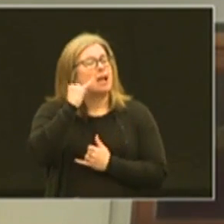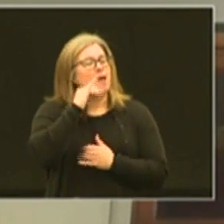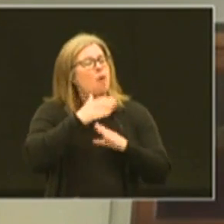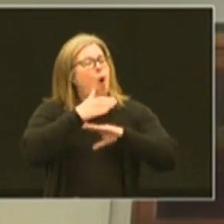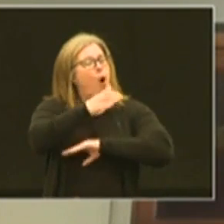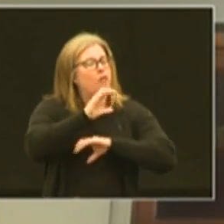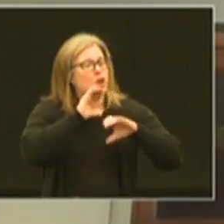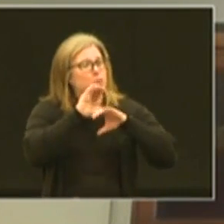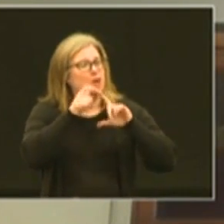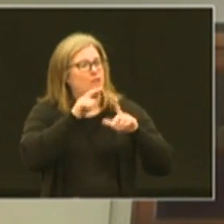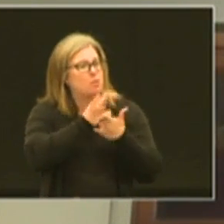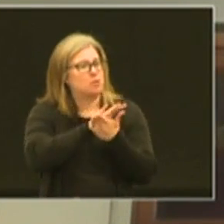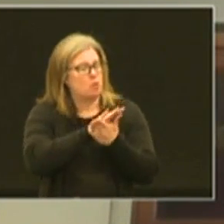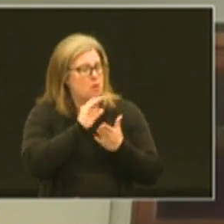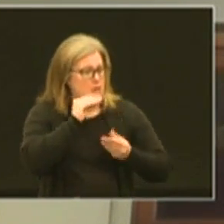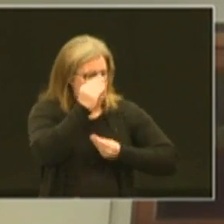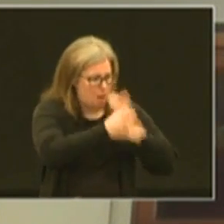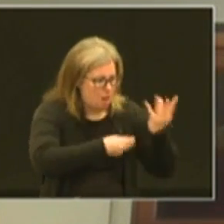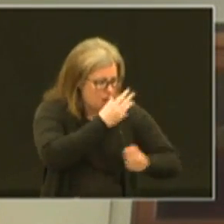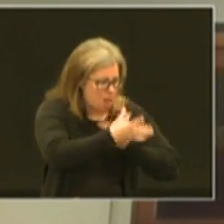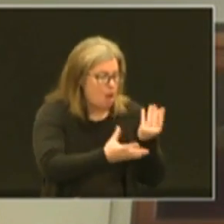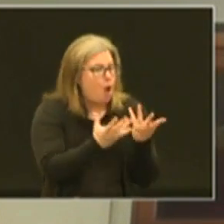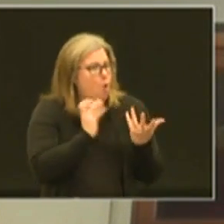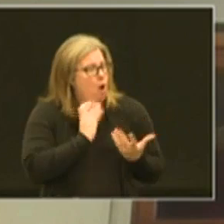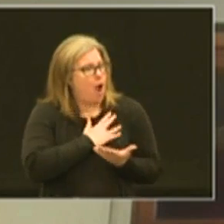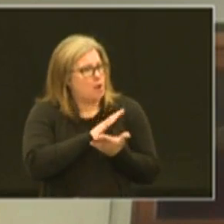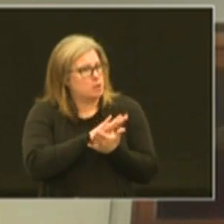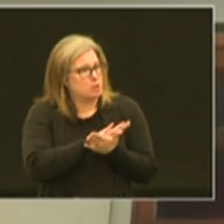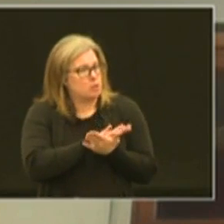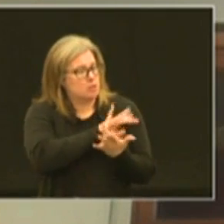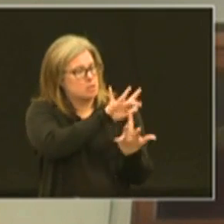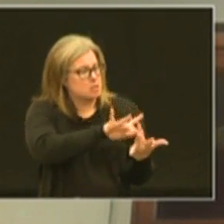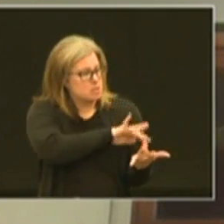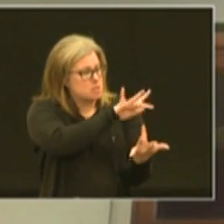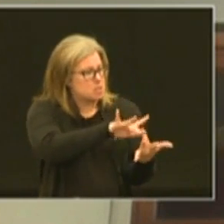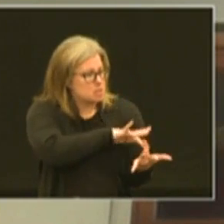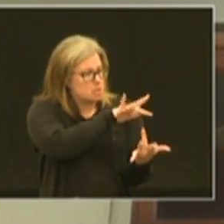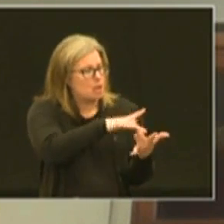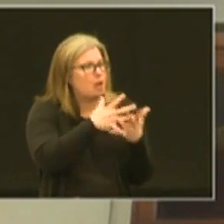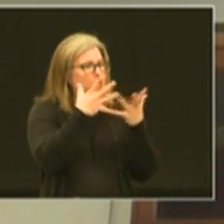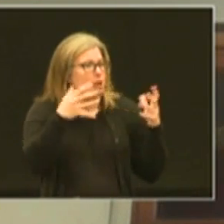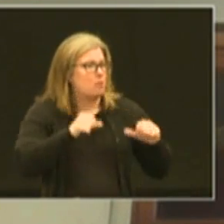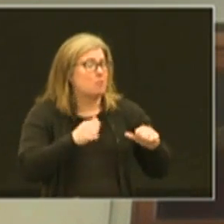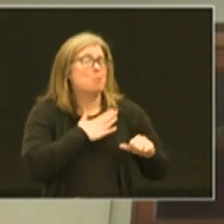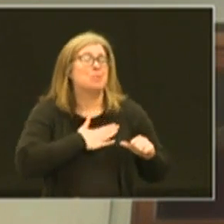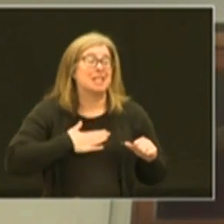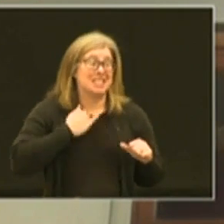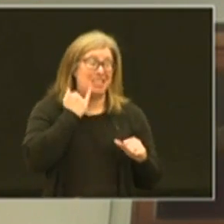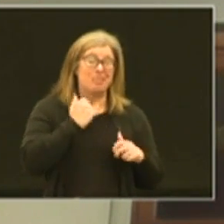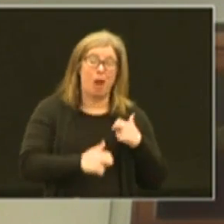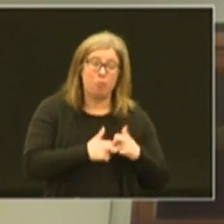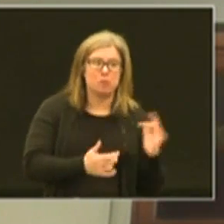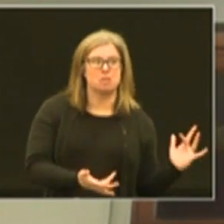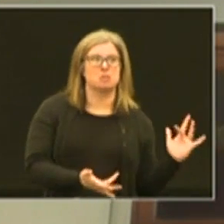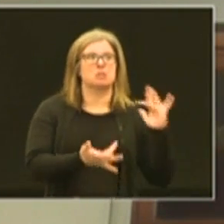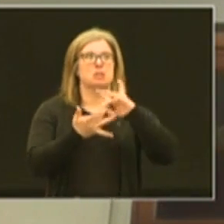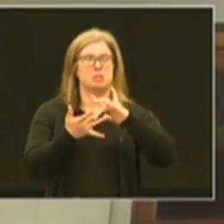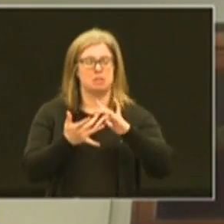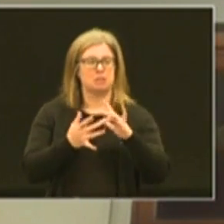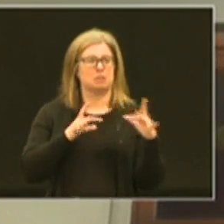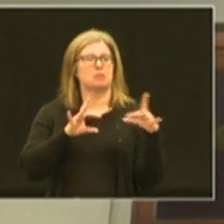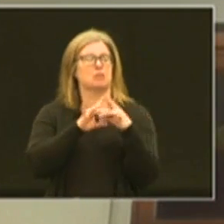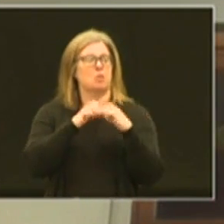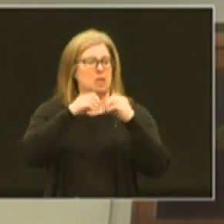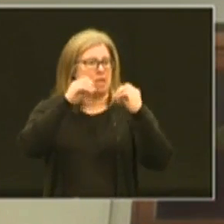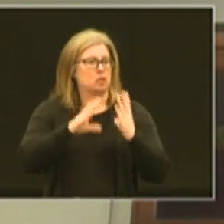the school you know we want our schools reaching out as much as possible but please if you're having problems connect